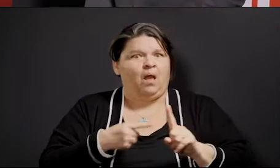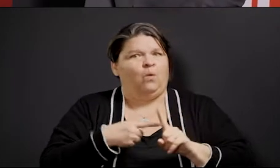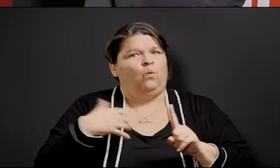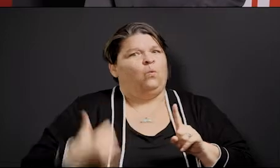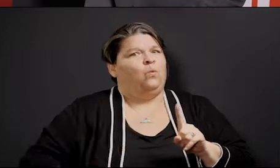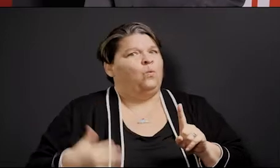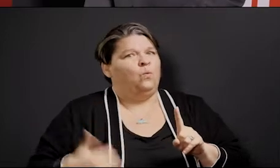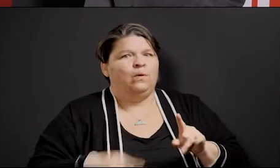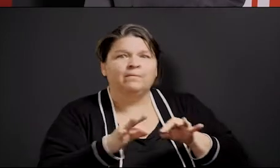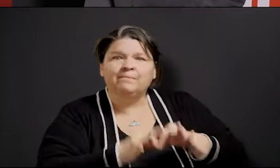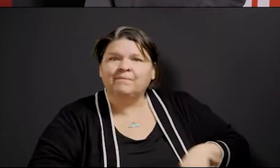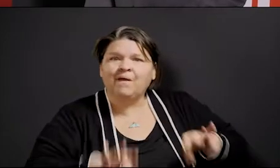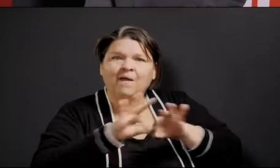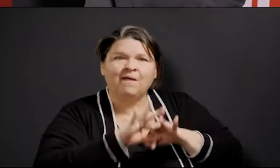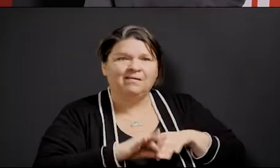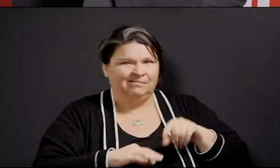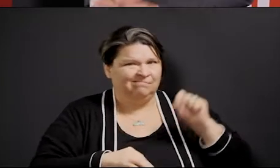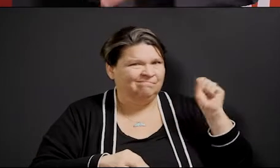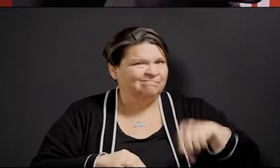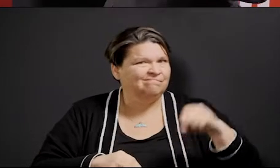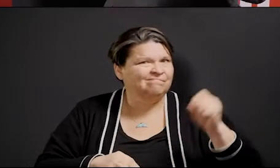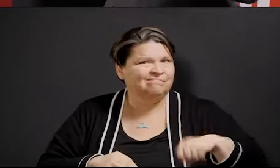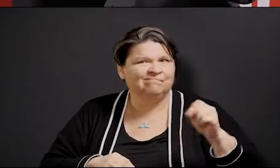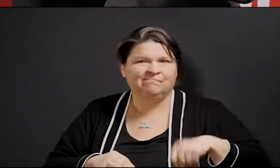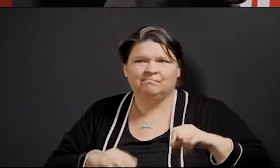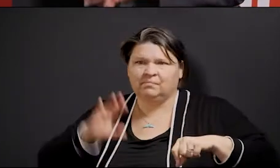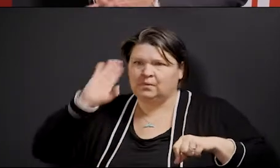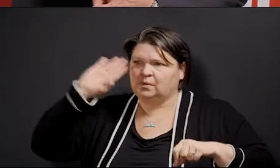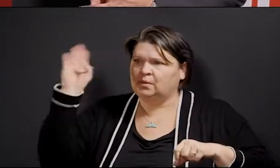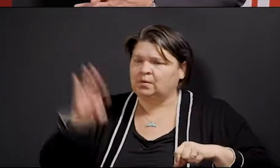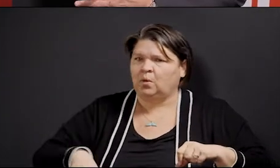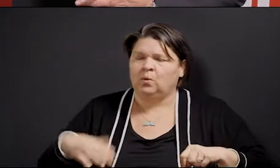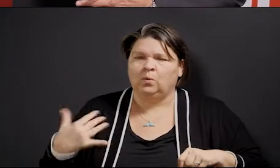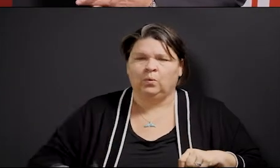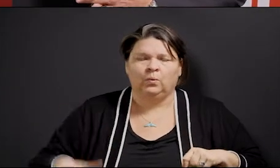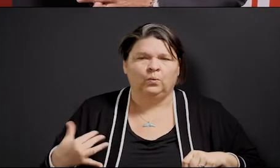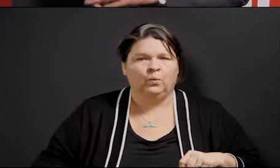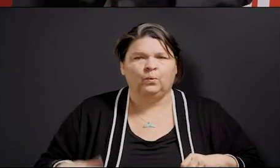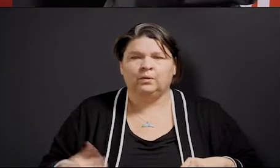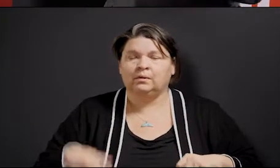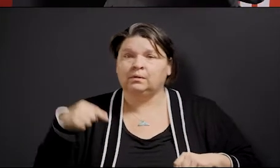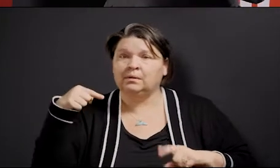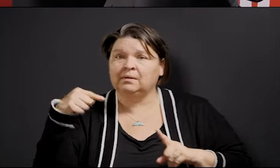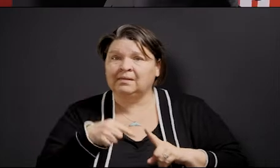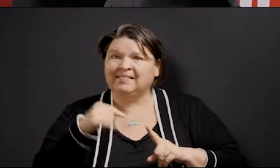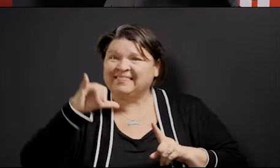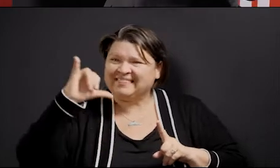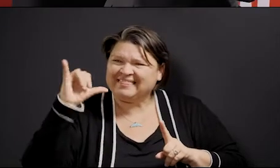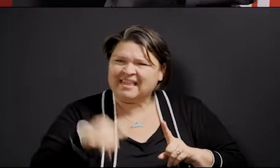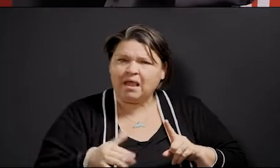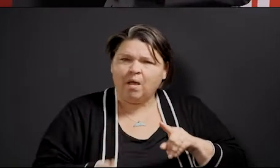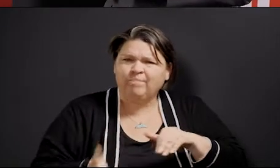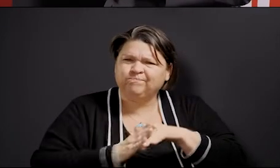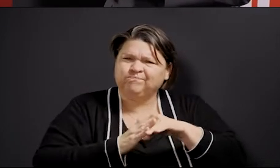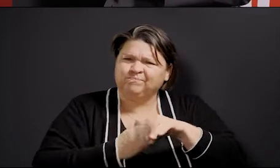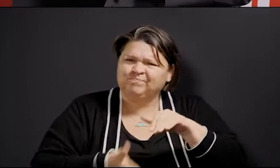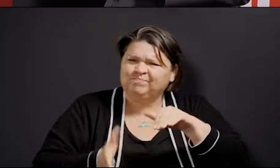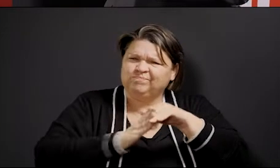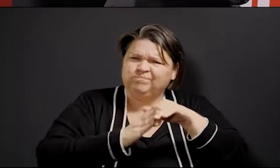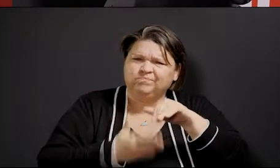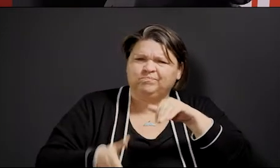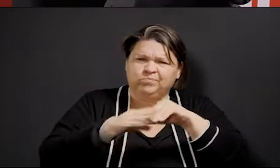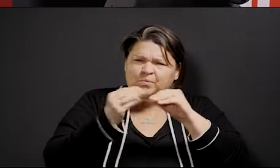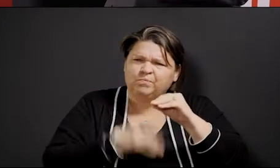I think it's going to be critical. I think that as more and more testing comes online and we open up our